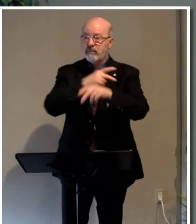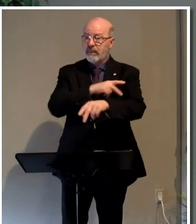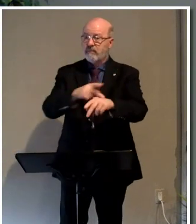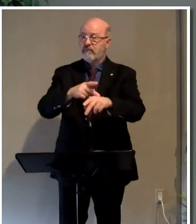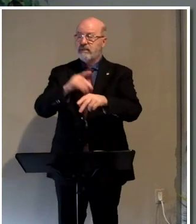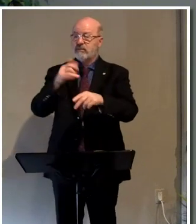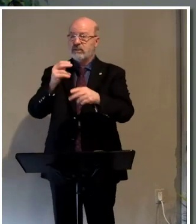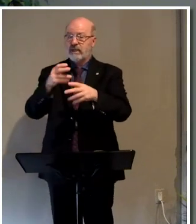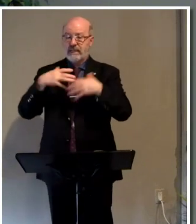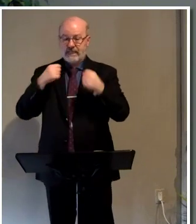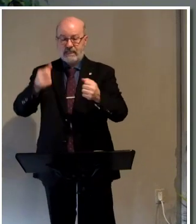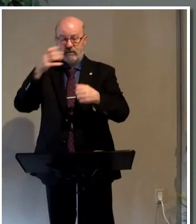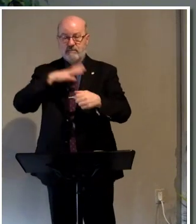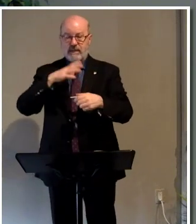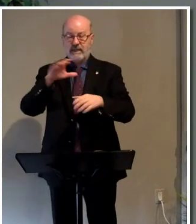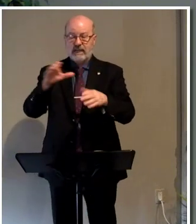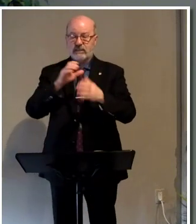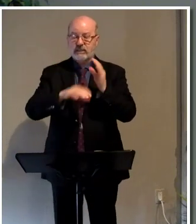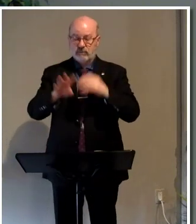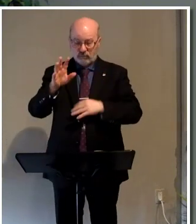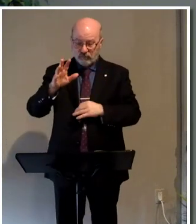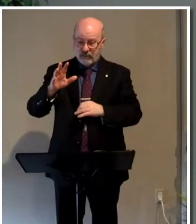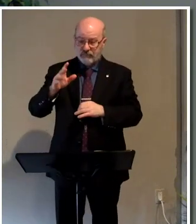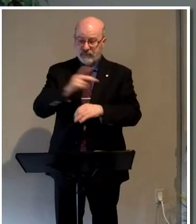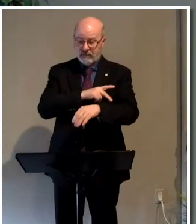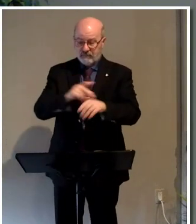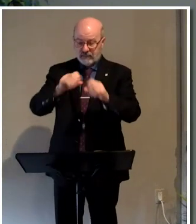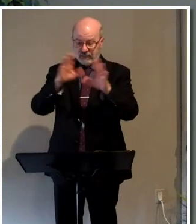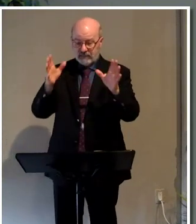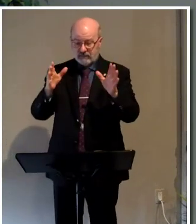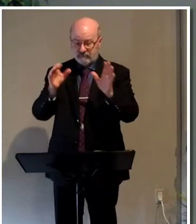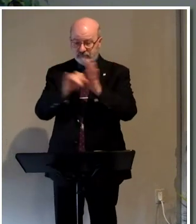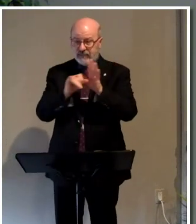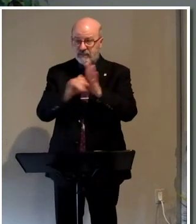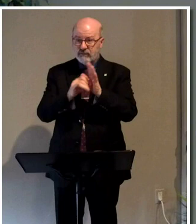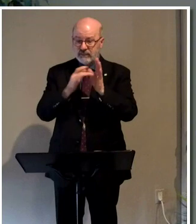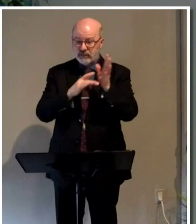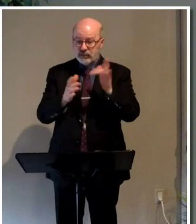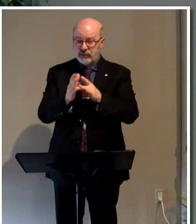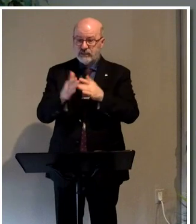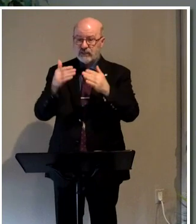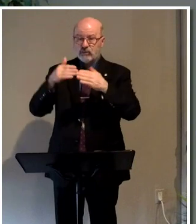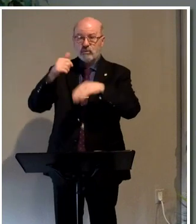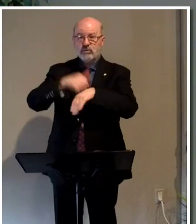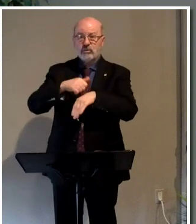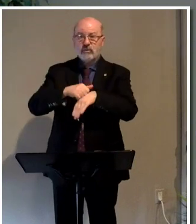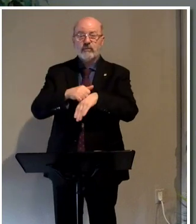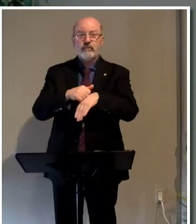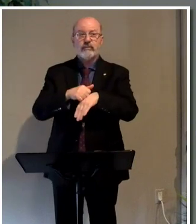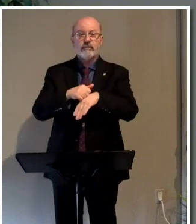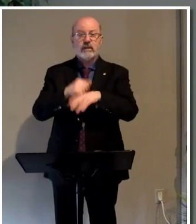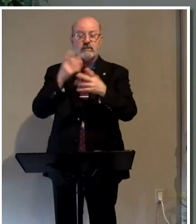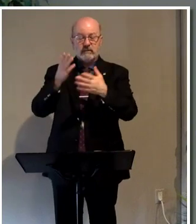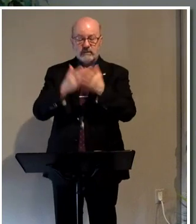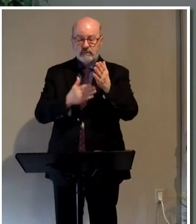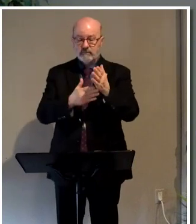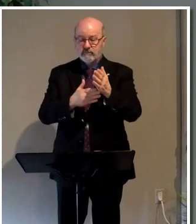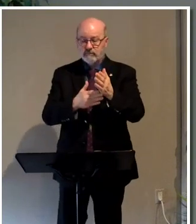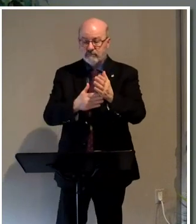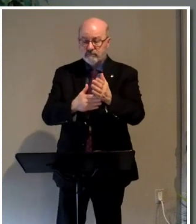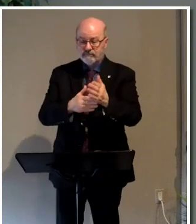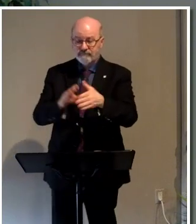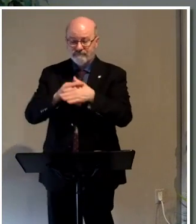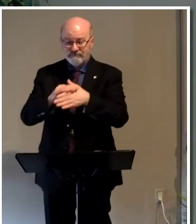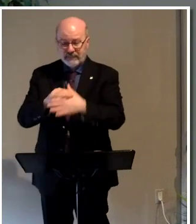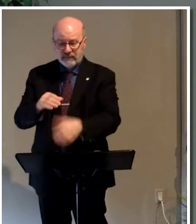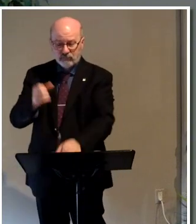laden man in Acts chapter three. And Peter clearly identifies Jesus as the cornerstone. I'm just giving you some some meat